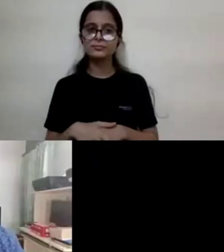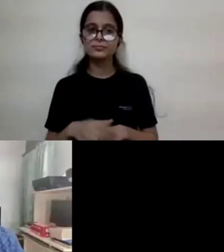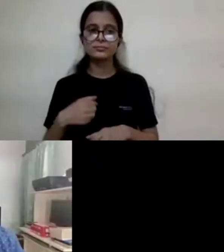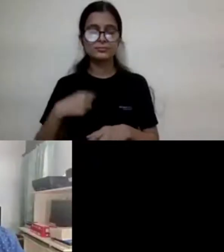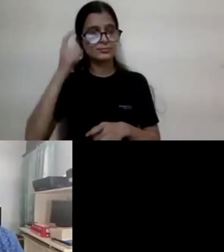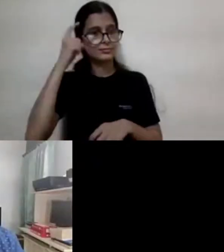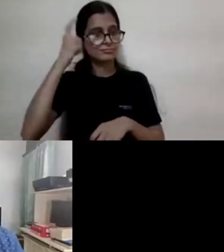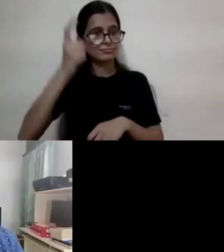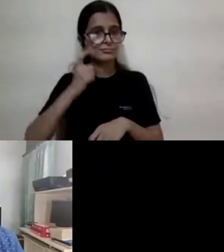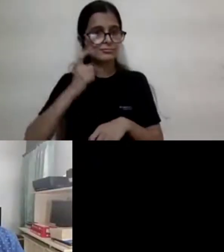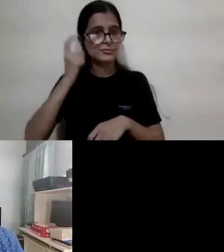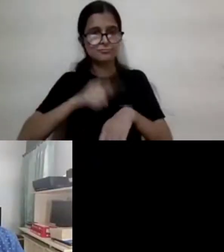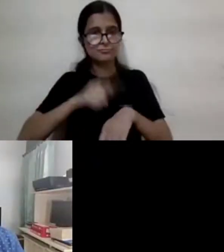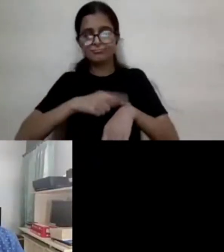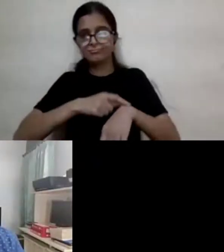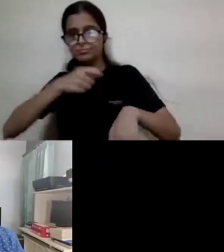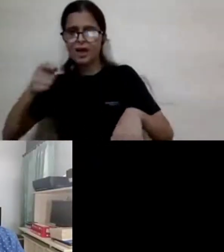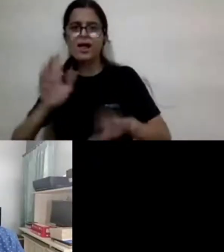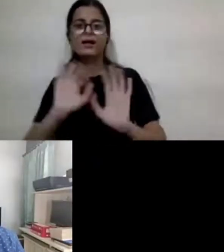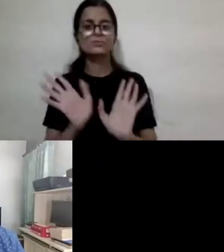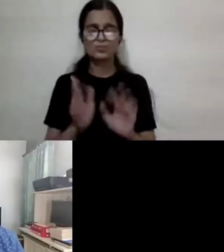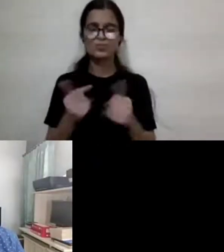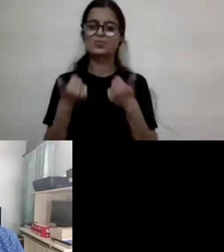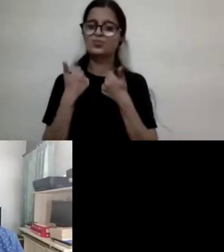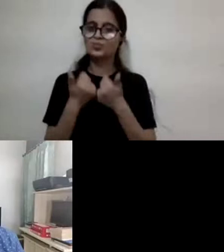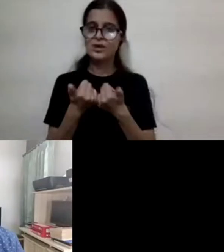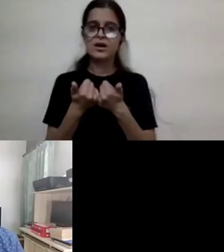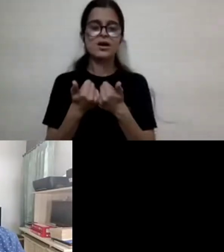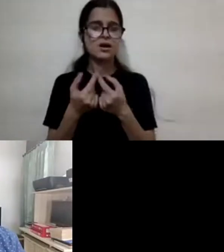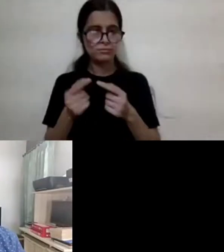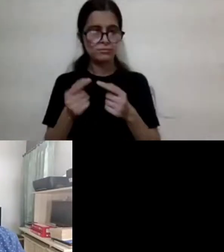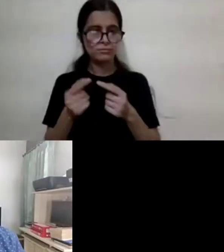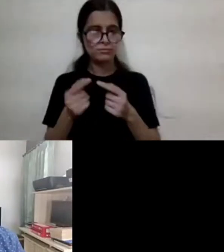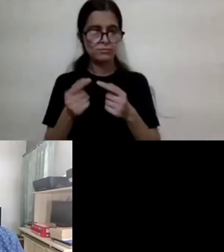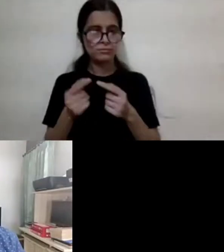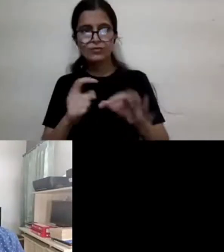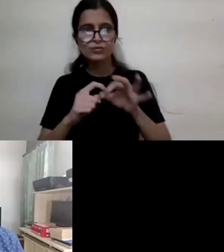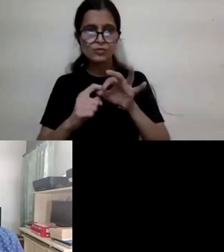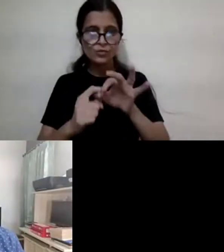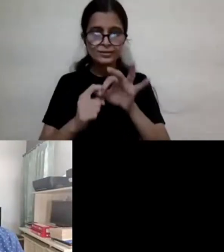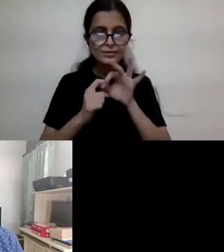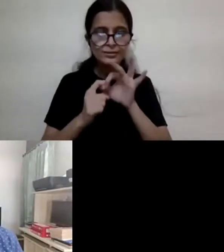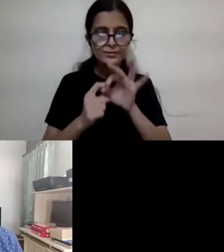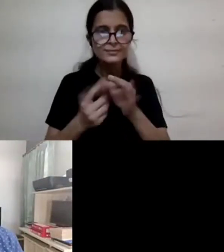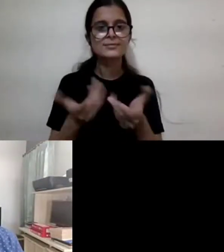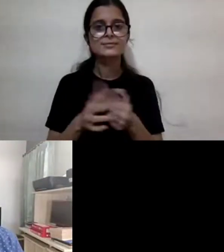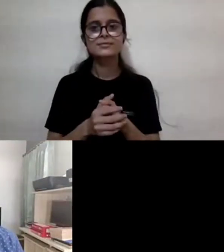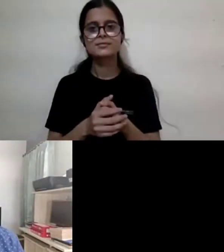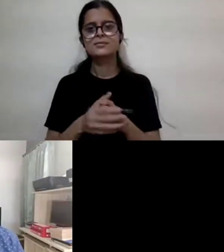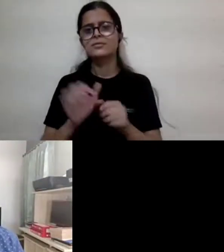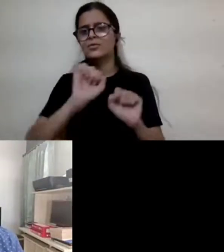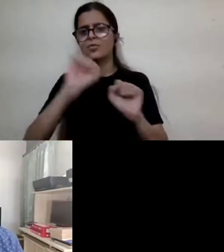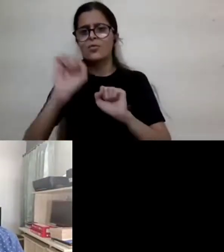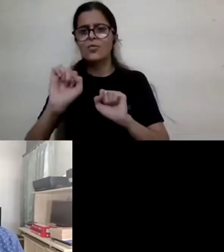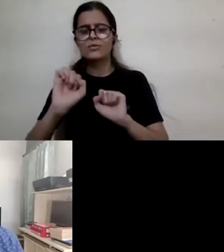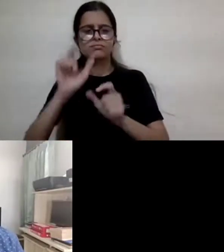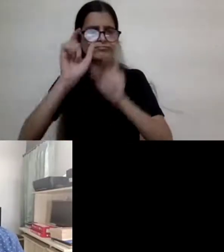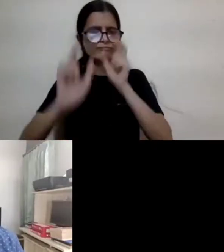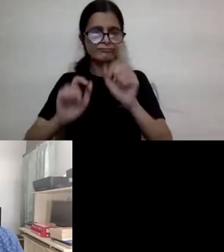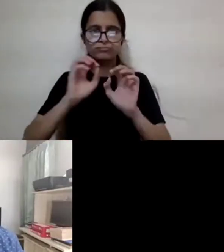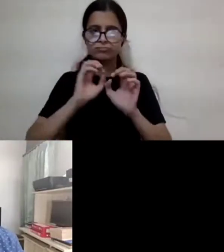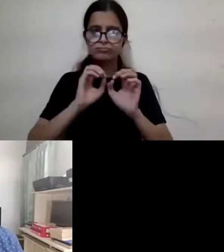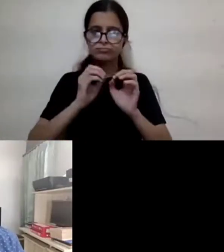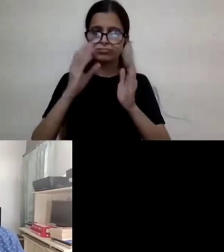back to what, as I just said, and we can move on to the questions. Uh, you can type in the questions in the chat box or click on the raise